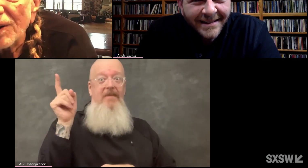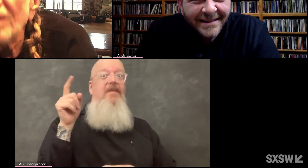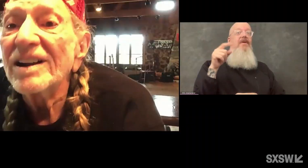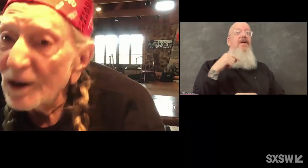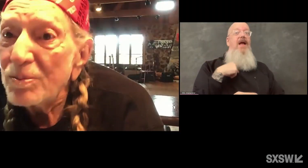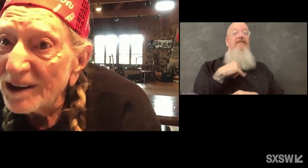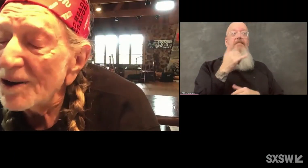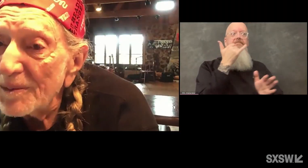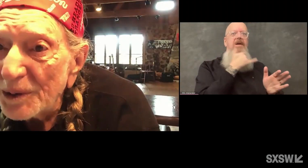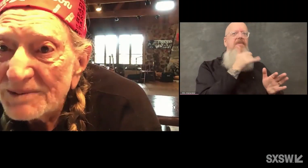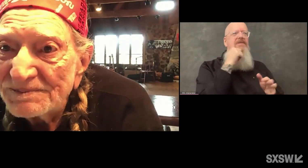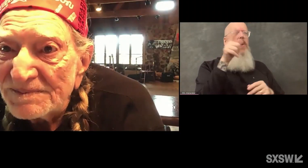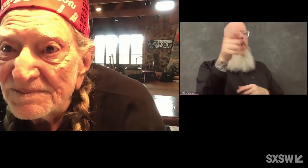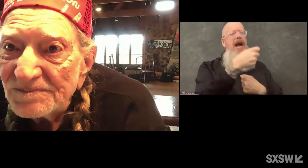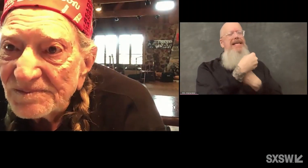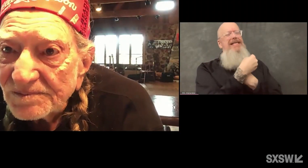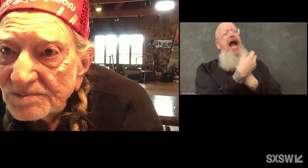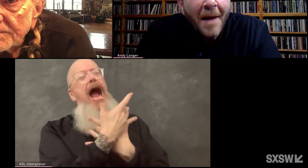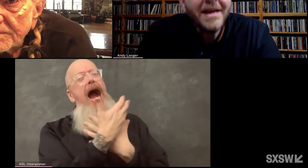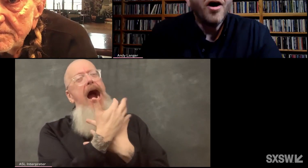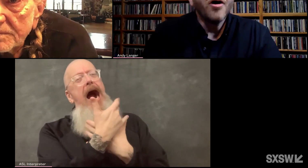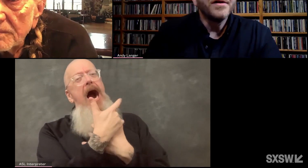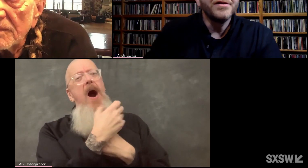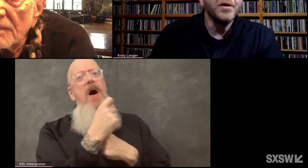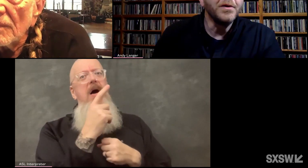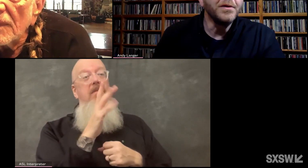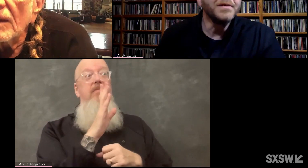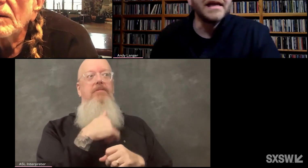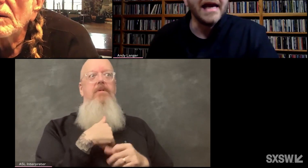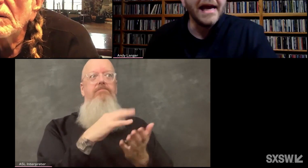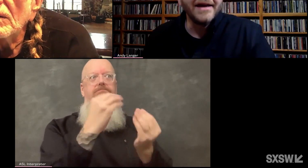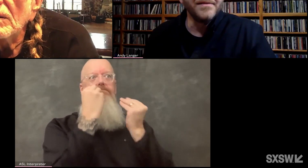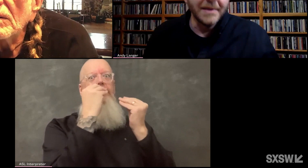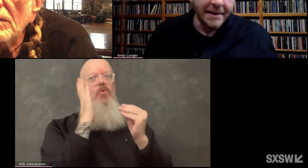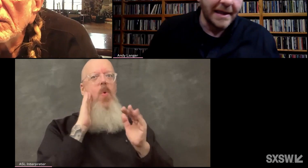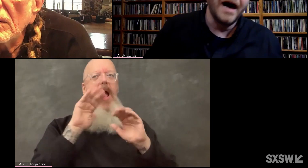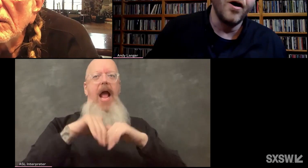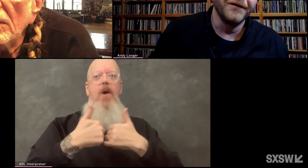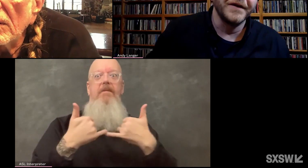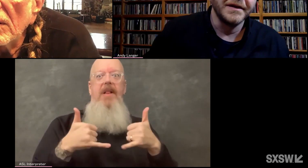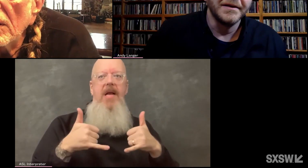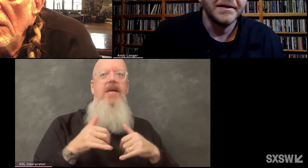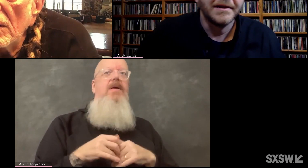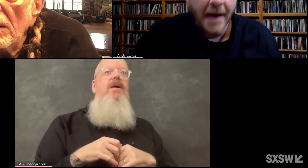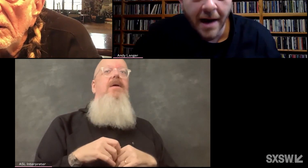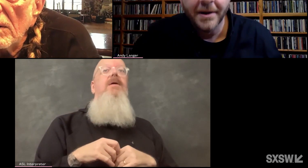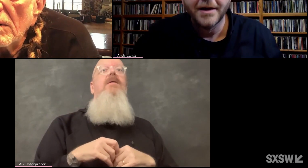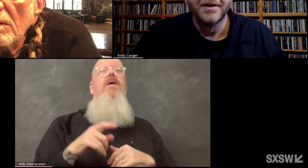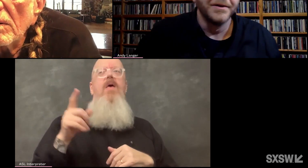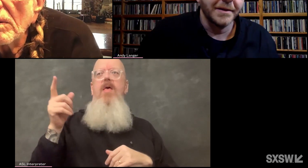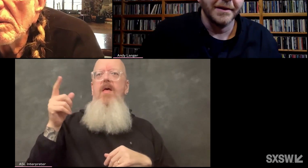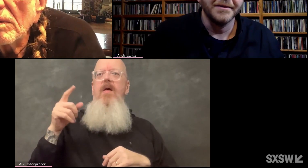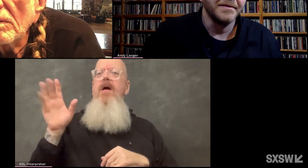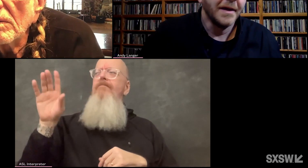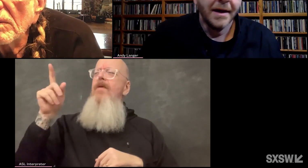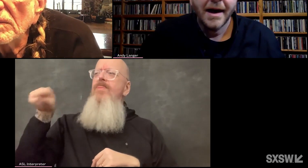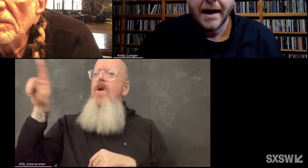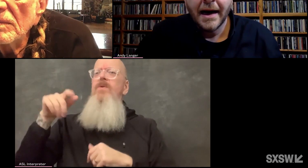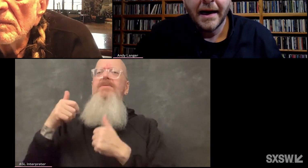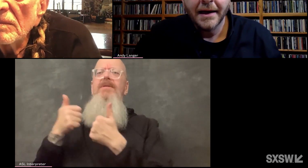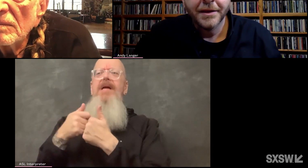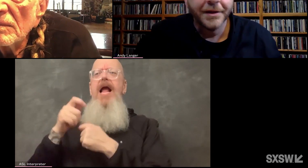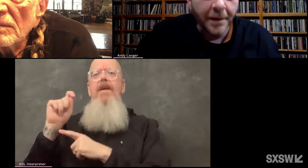So I learned how to play dominoes. I mean, are those games, golf and dominoes and